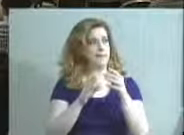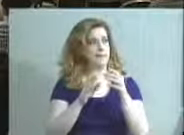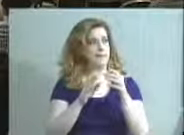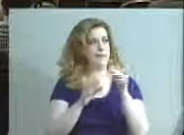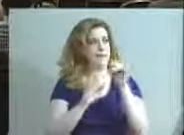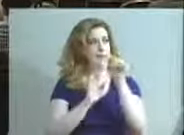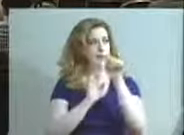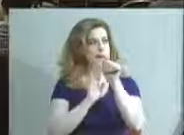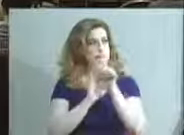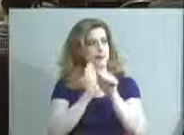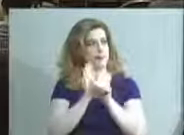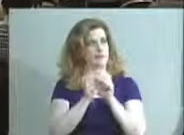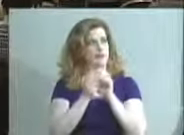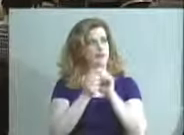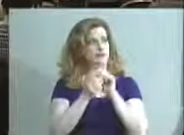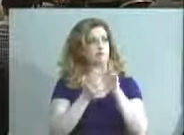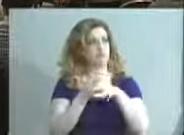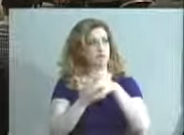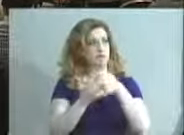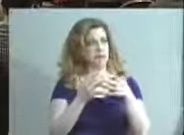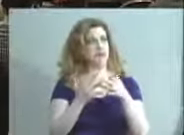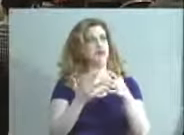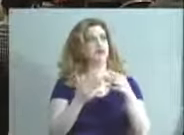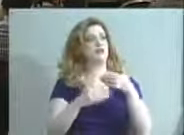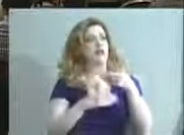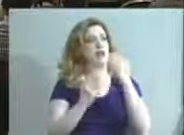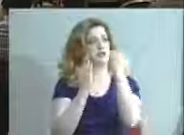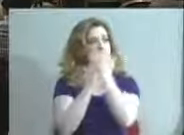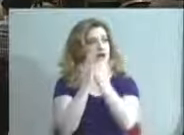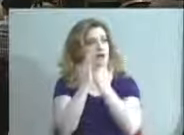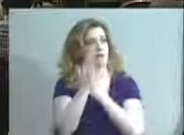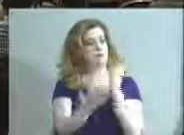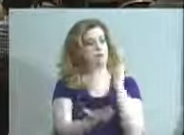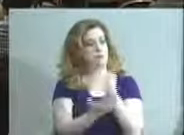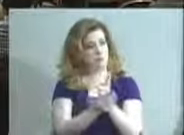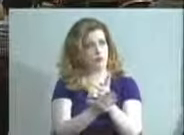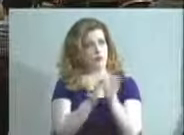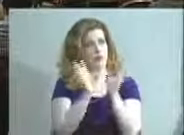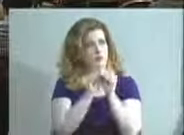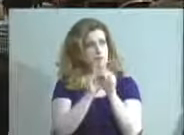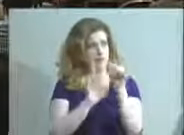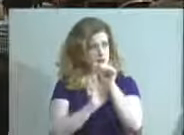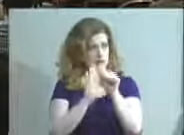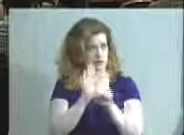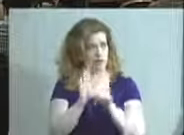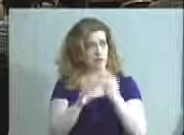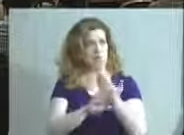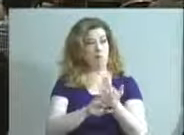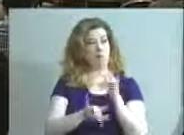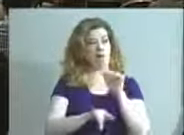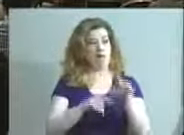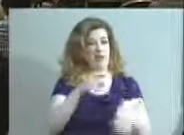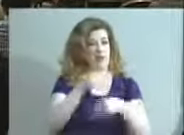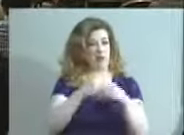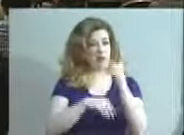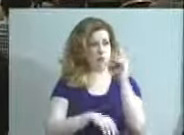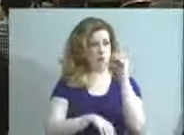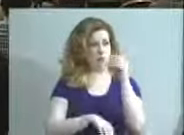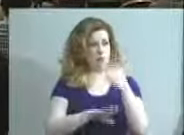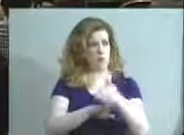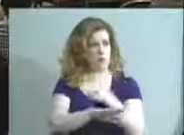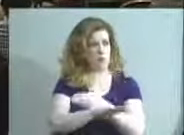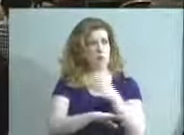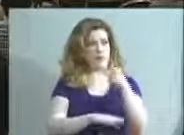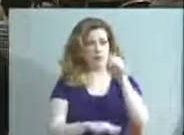the next item is the approval of the meeting agenda. Before we do that, I want to add one other improvement that Mr. Brady